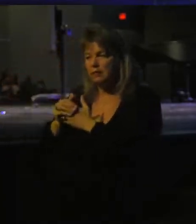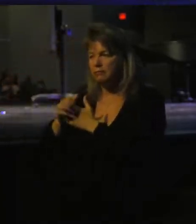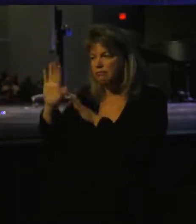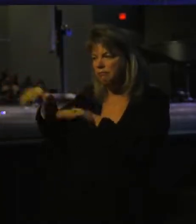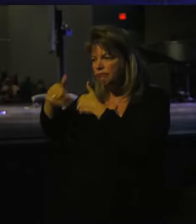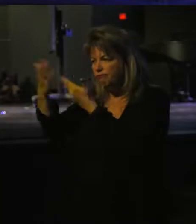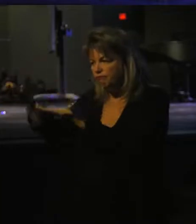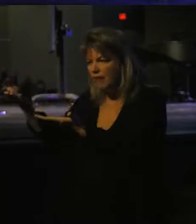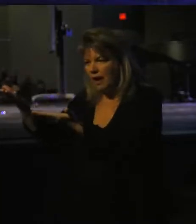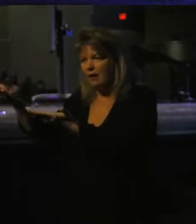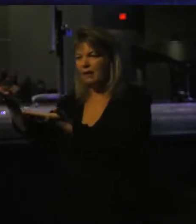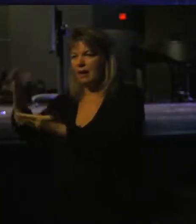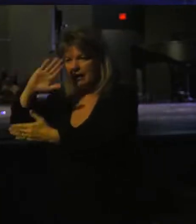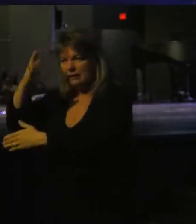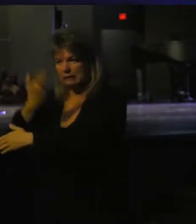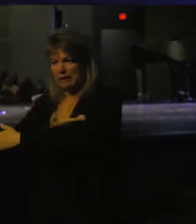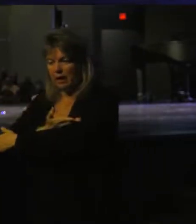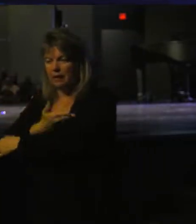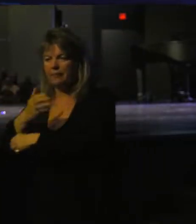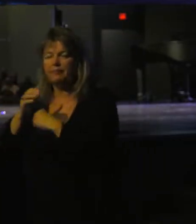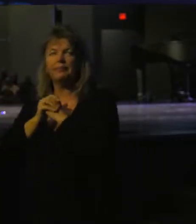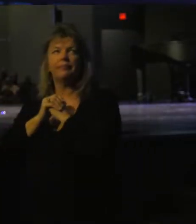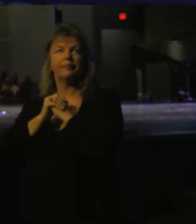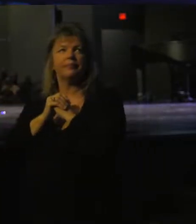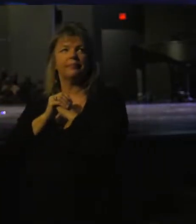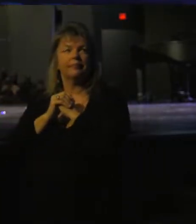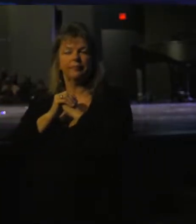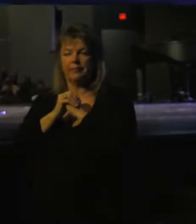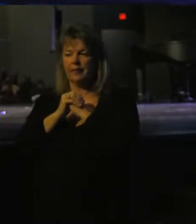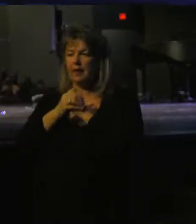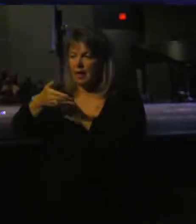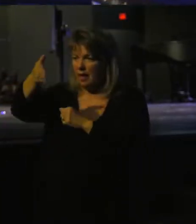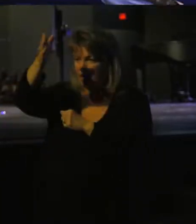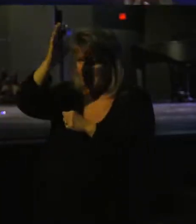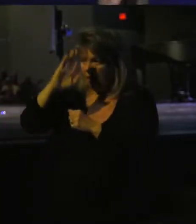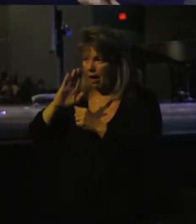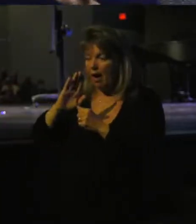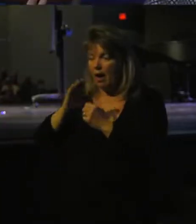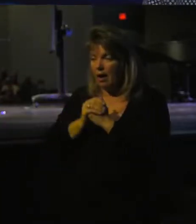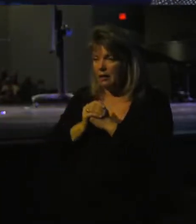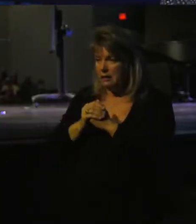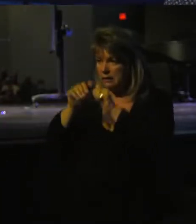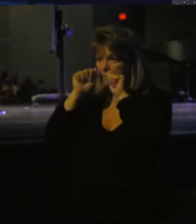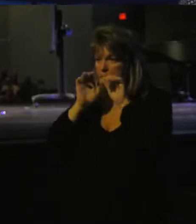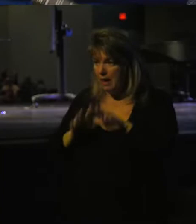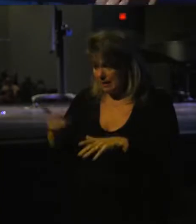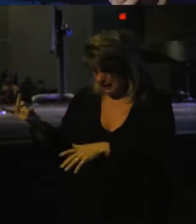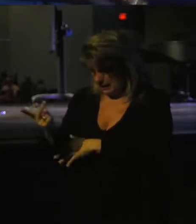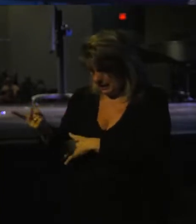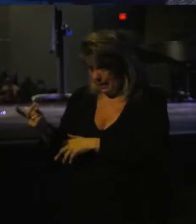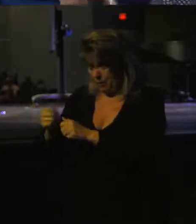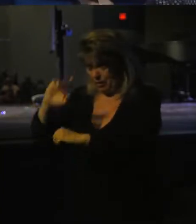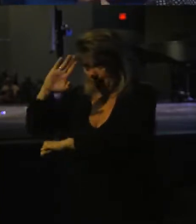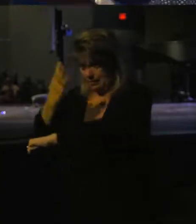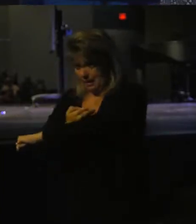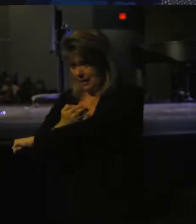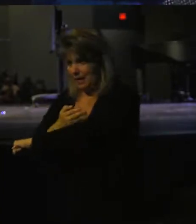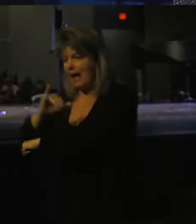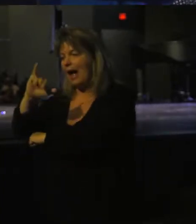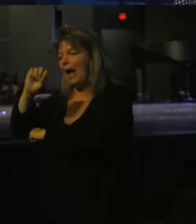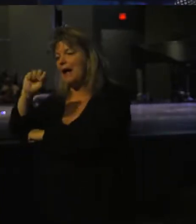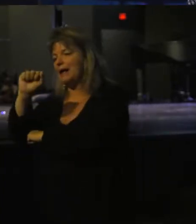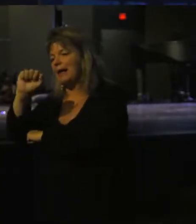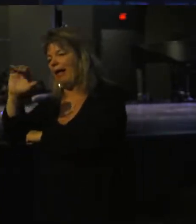provide for them a son. So God is blessing them with a son by the name of